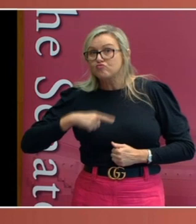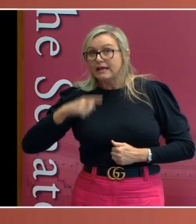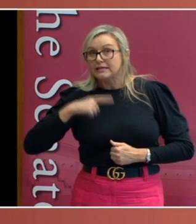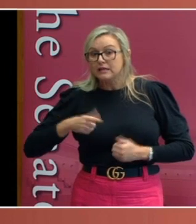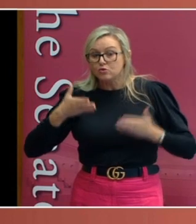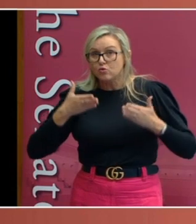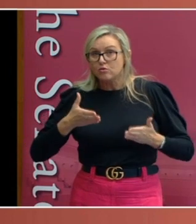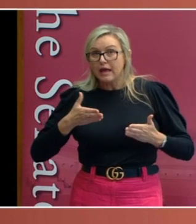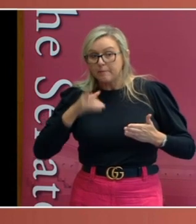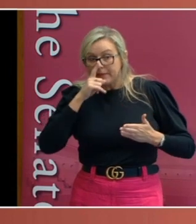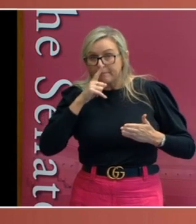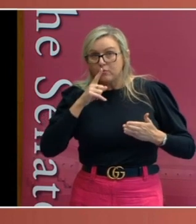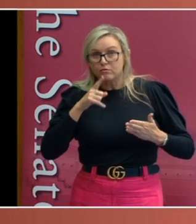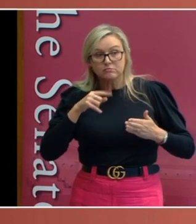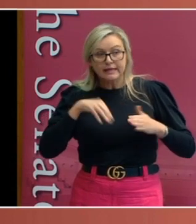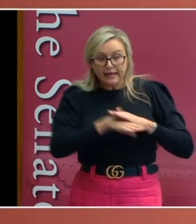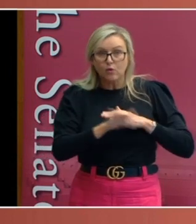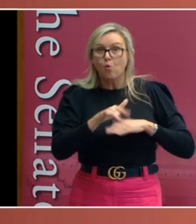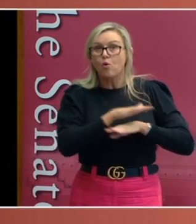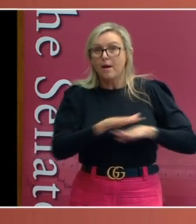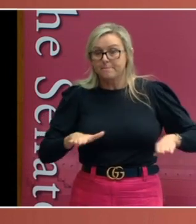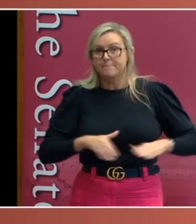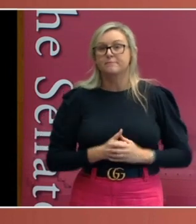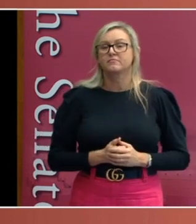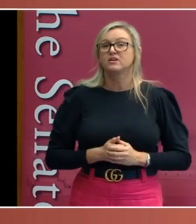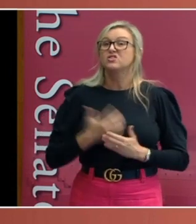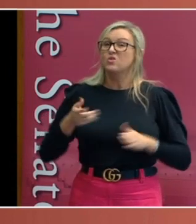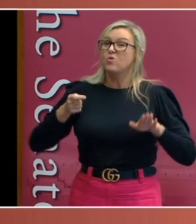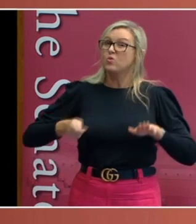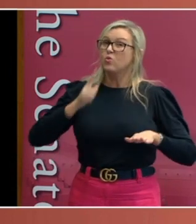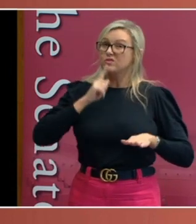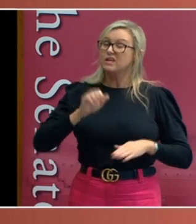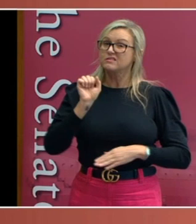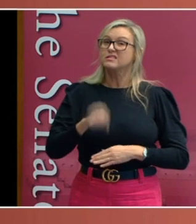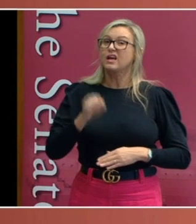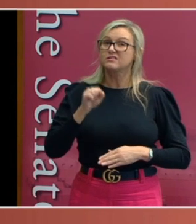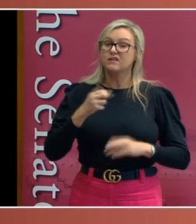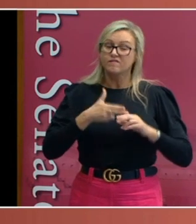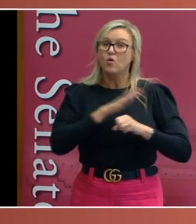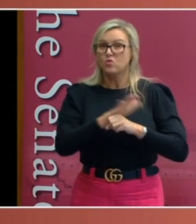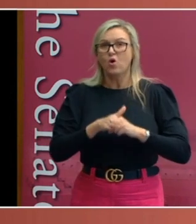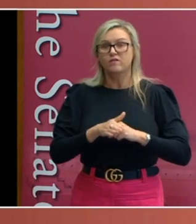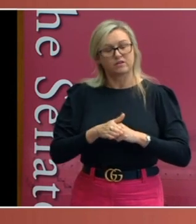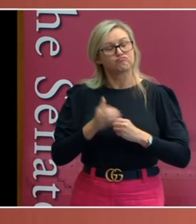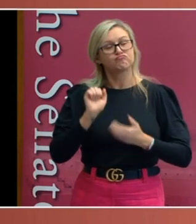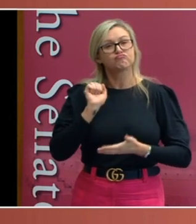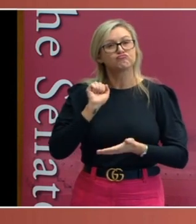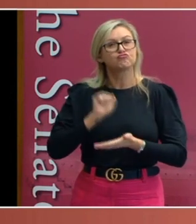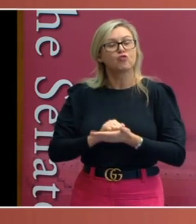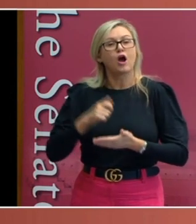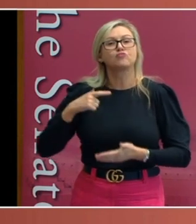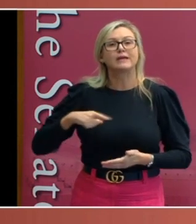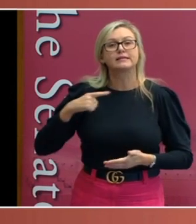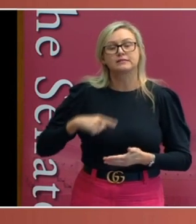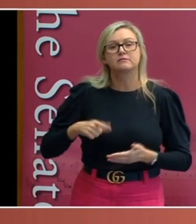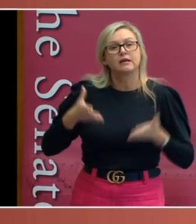achieving that purpose. In this case, the High Court held that there was a legitimate purpose of protecting public health and that the